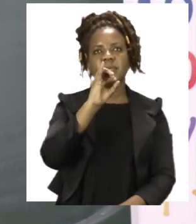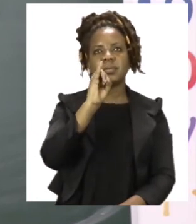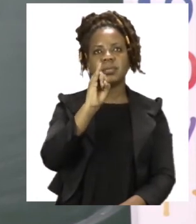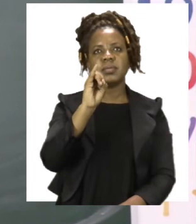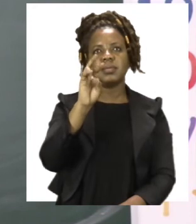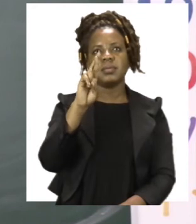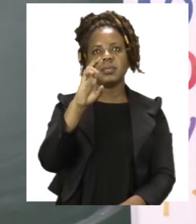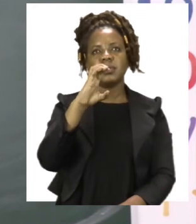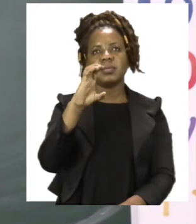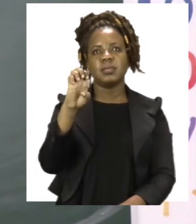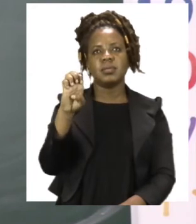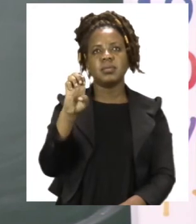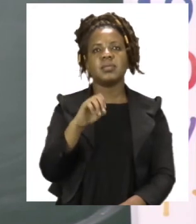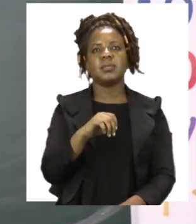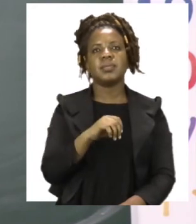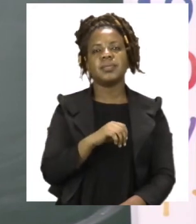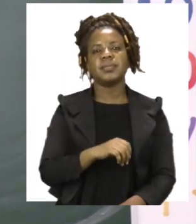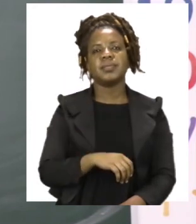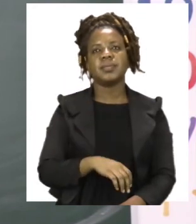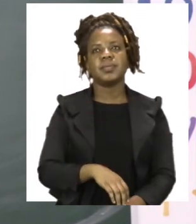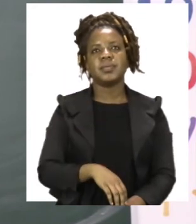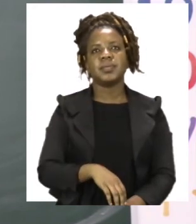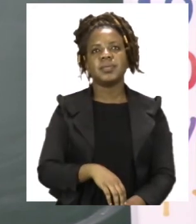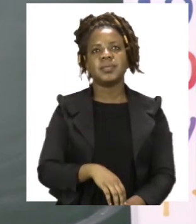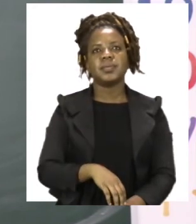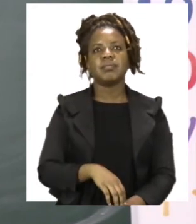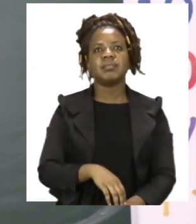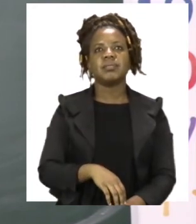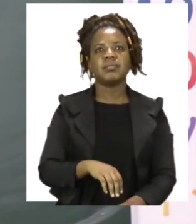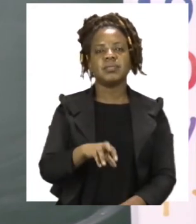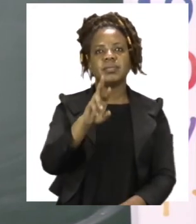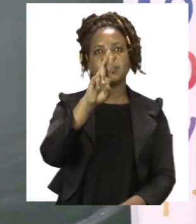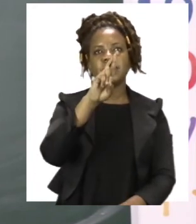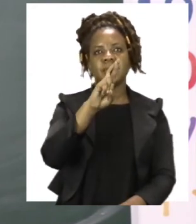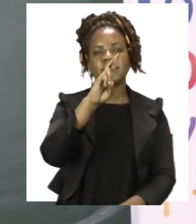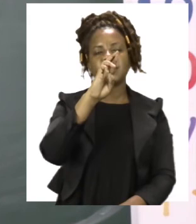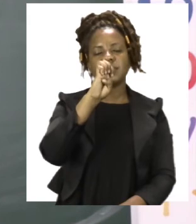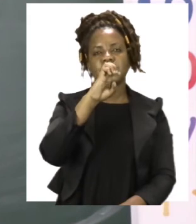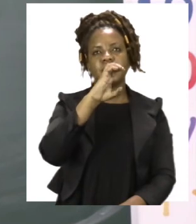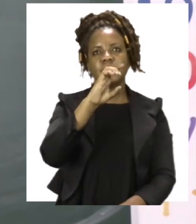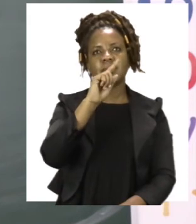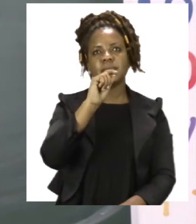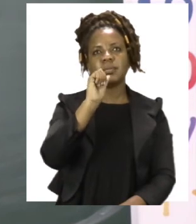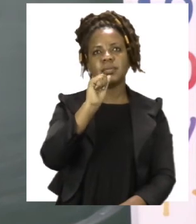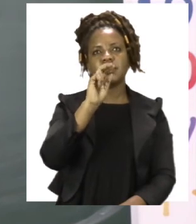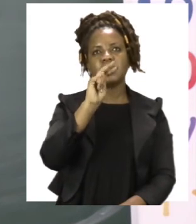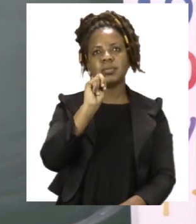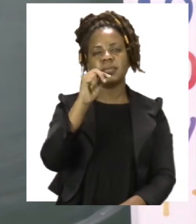Circle. And then we move on to the rectangle.